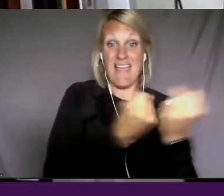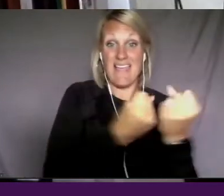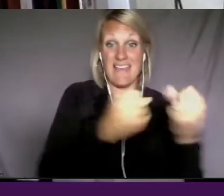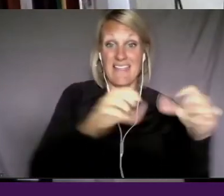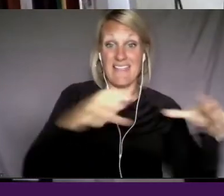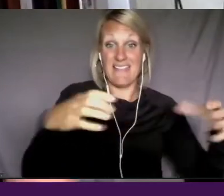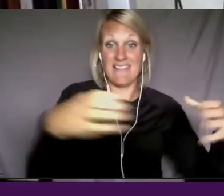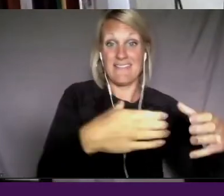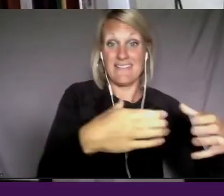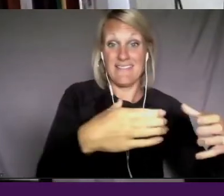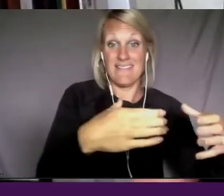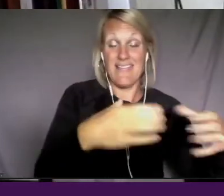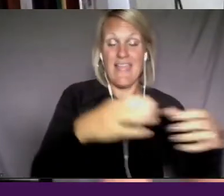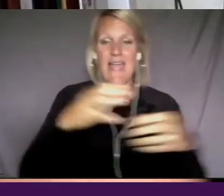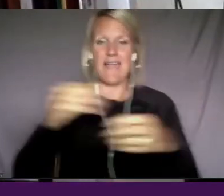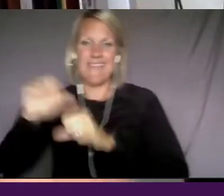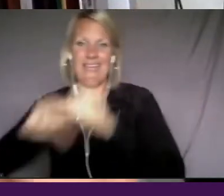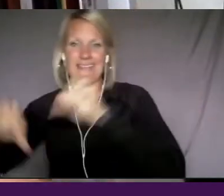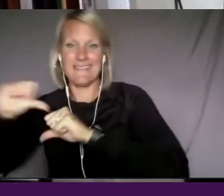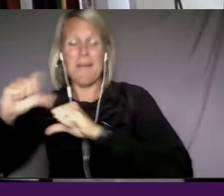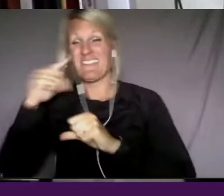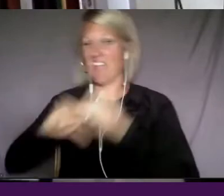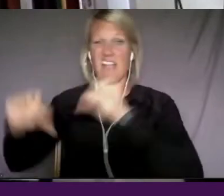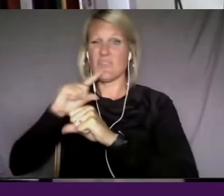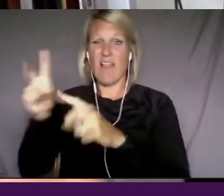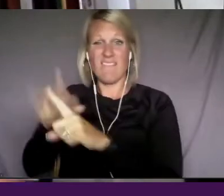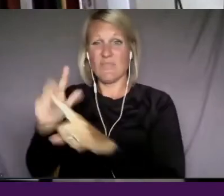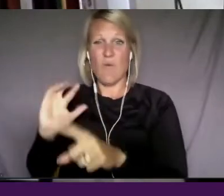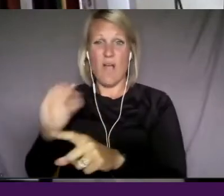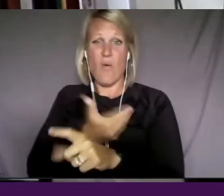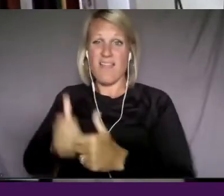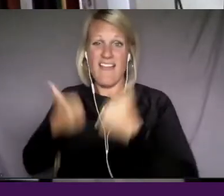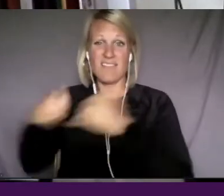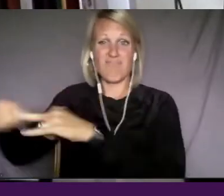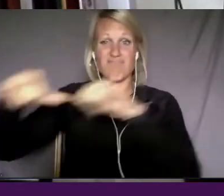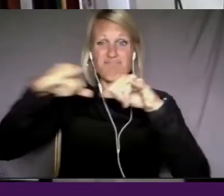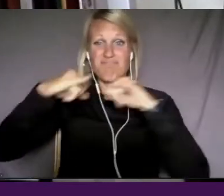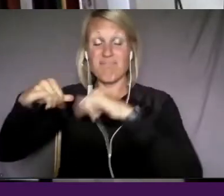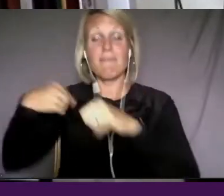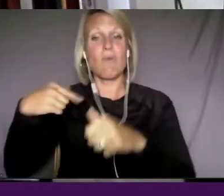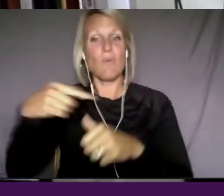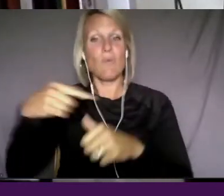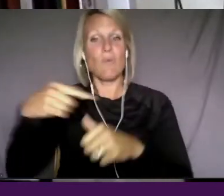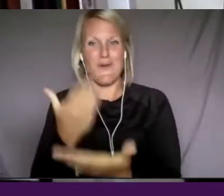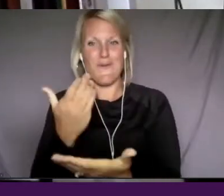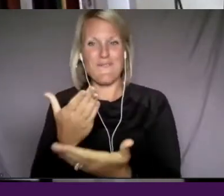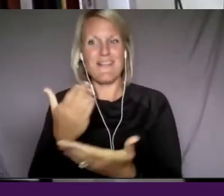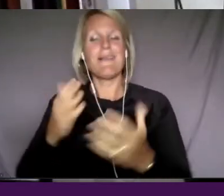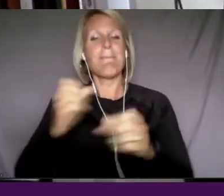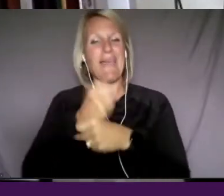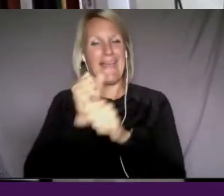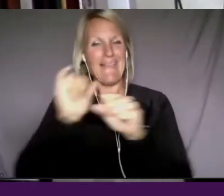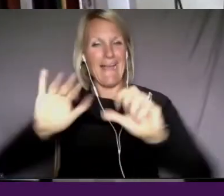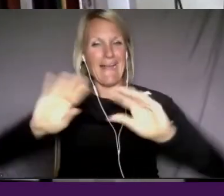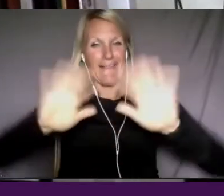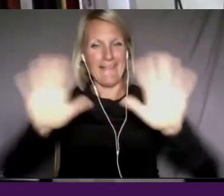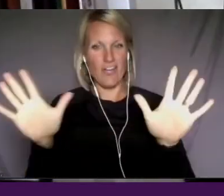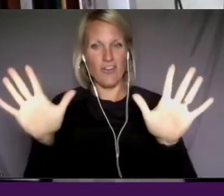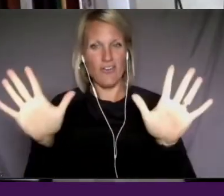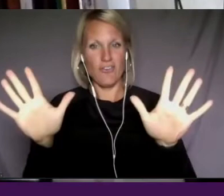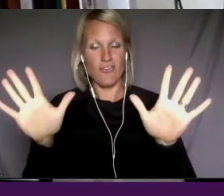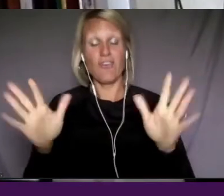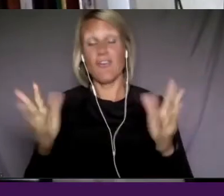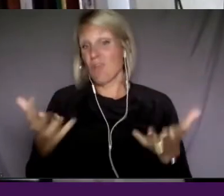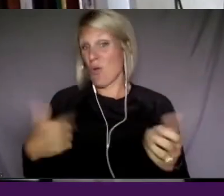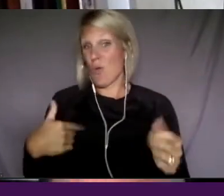to all of our lives. So we want to tell stories where that is really clear. Um, so we were reaching